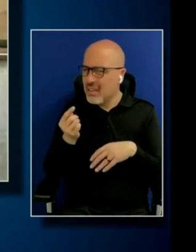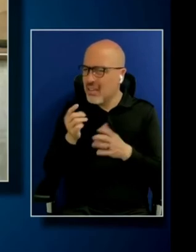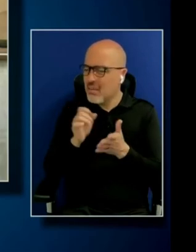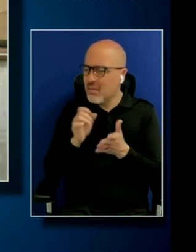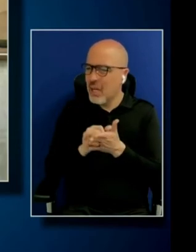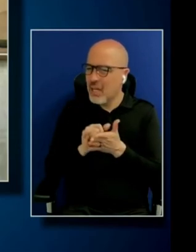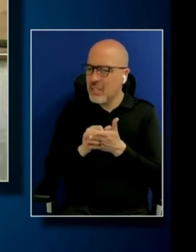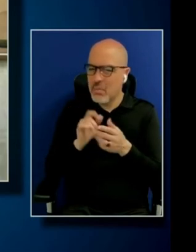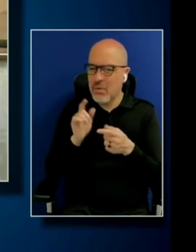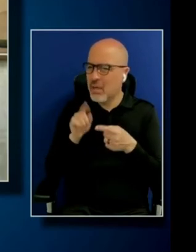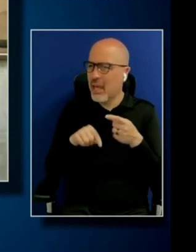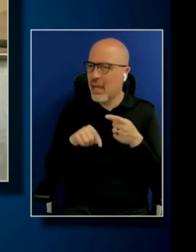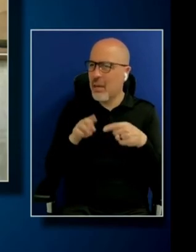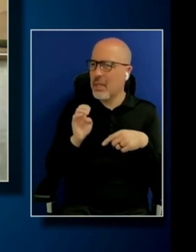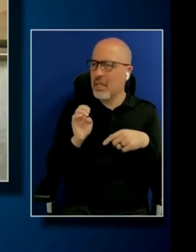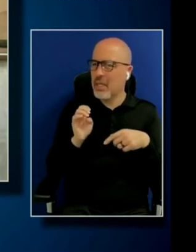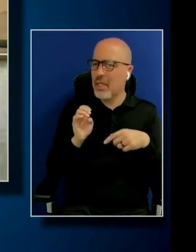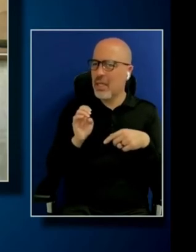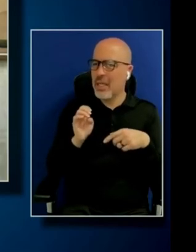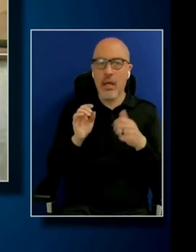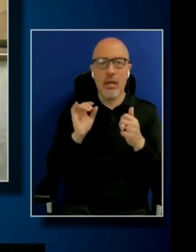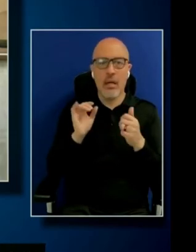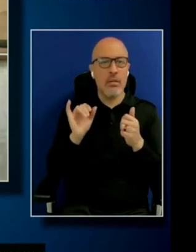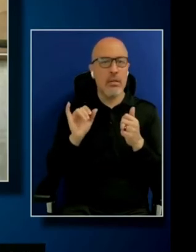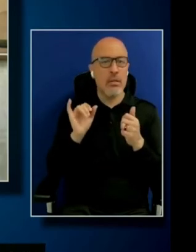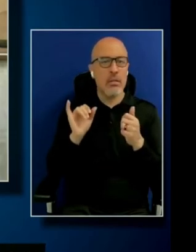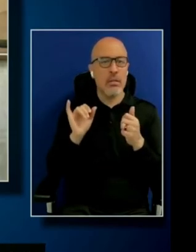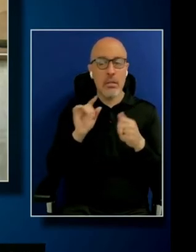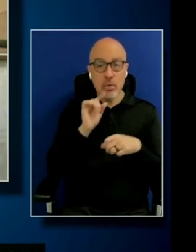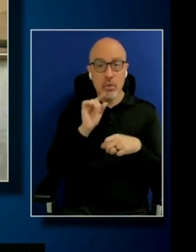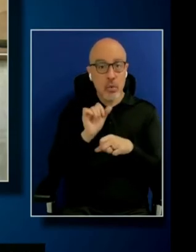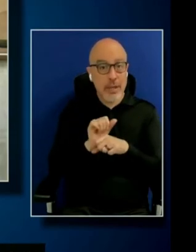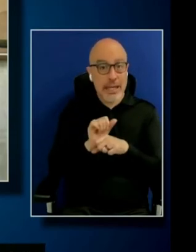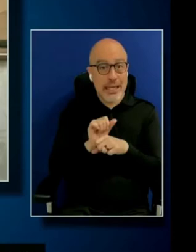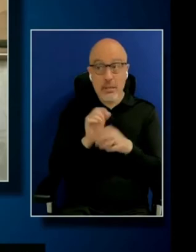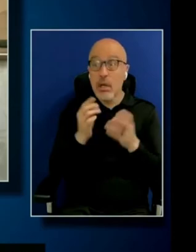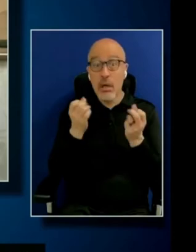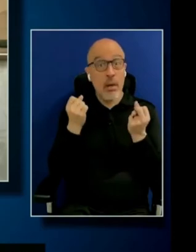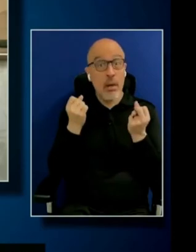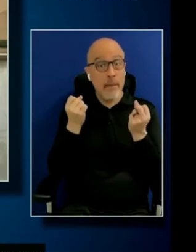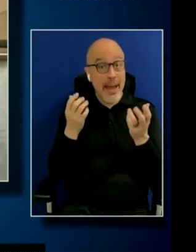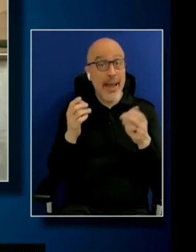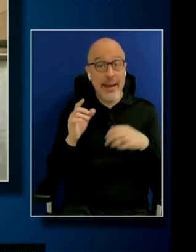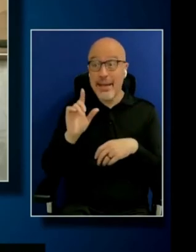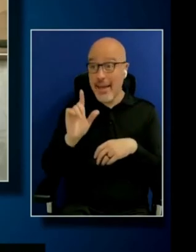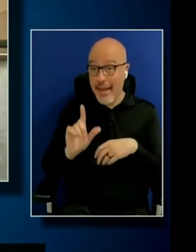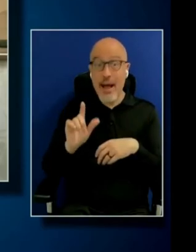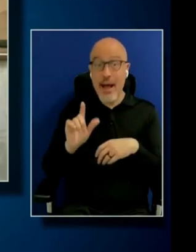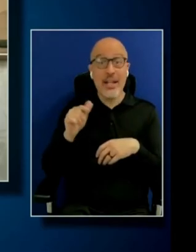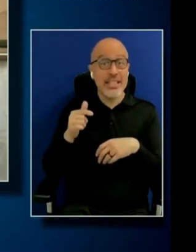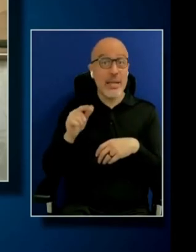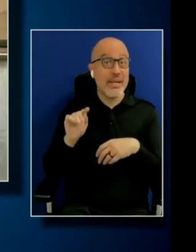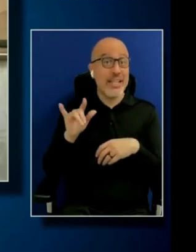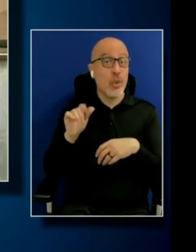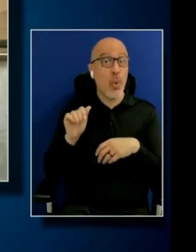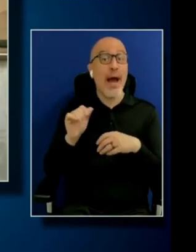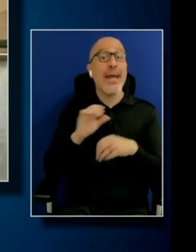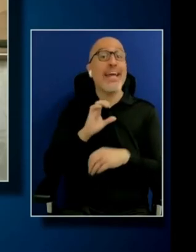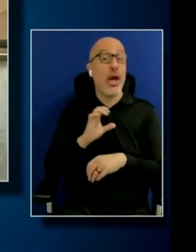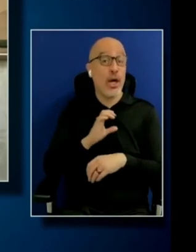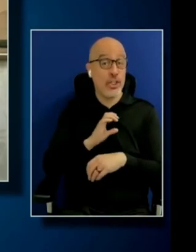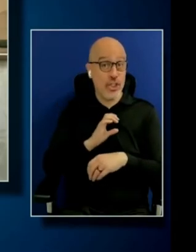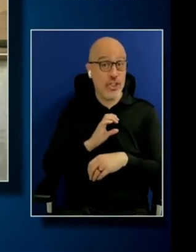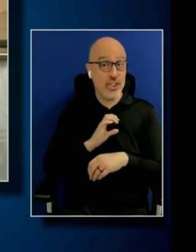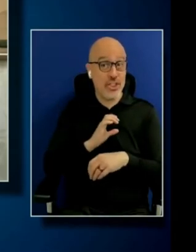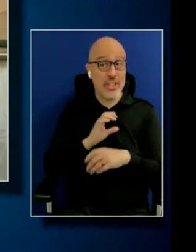realized, oh, it actually is true. We have many, many, many LGBTQIA characters in